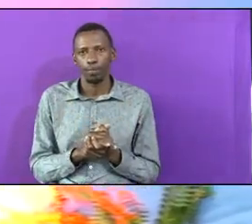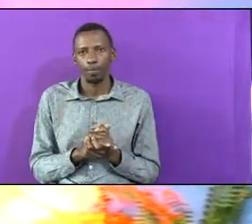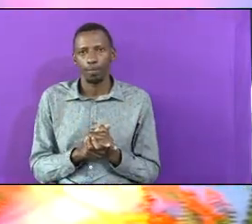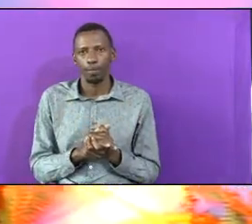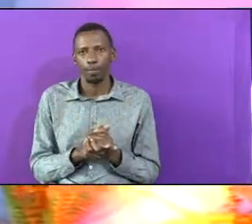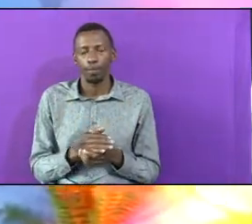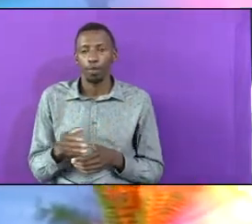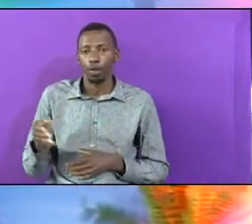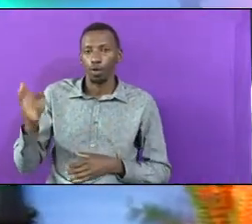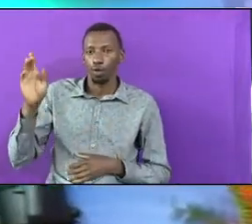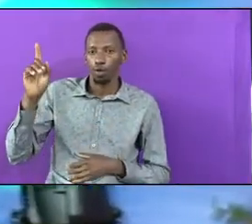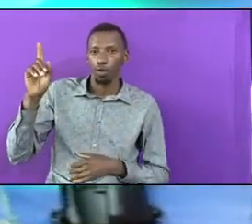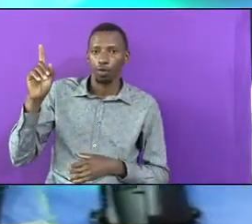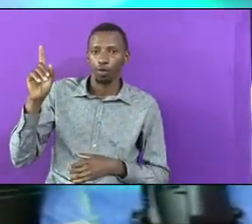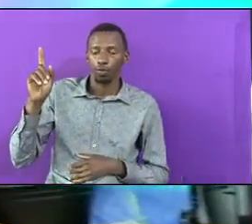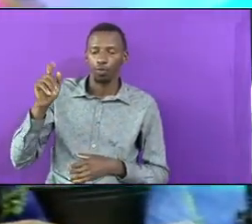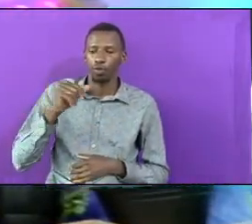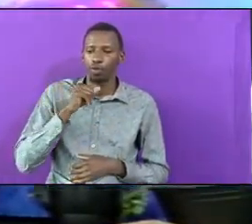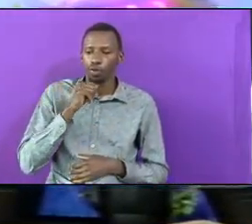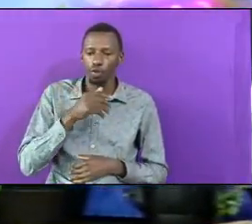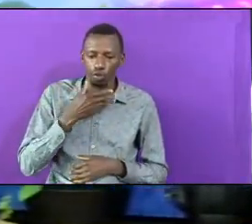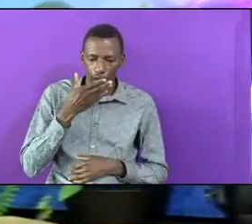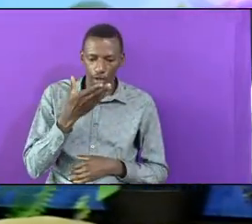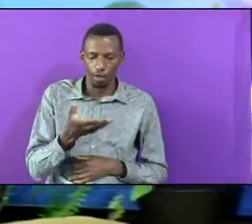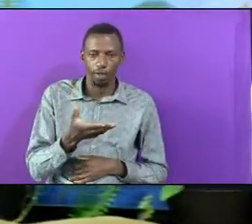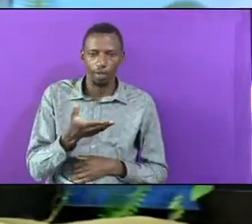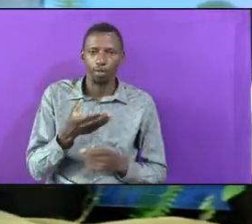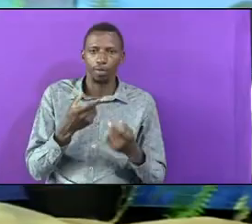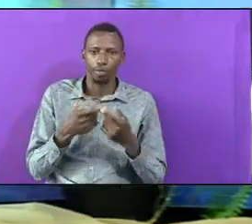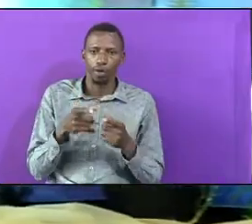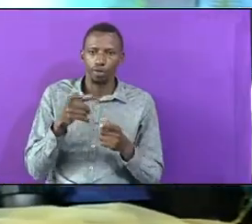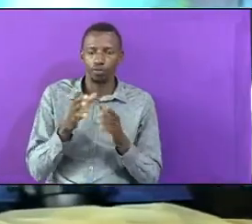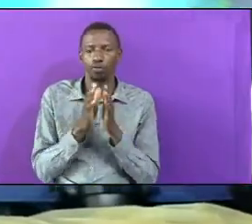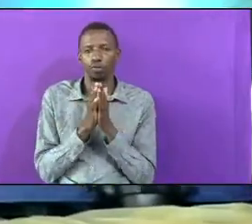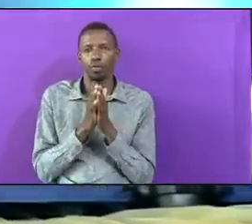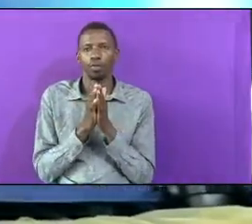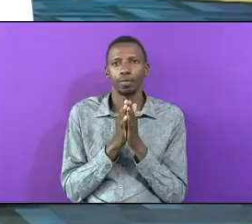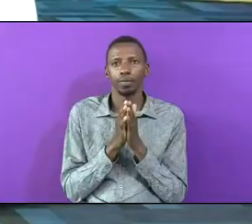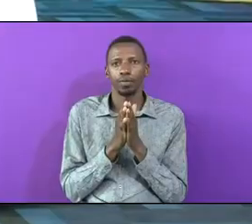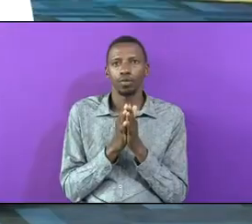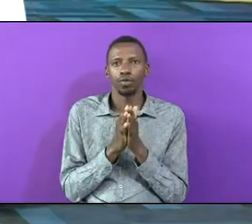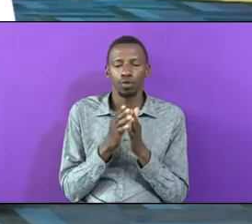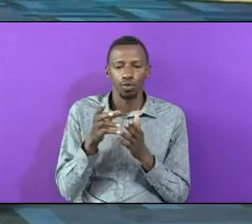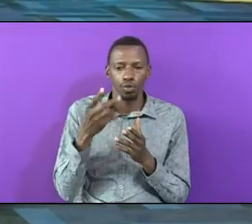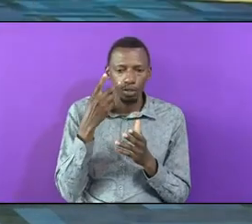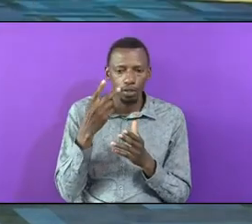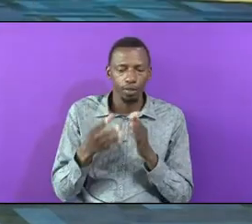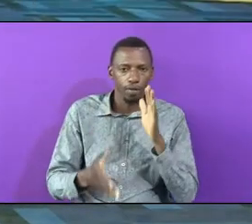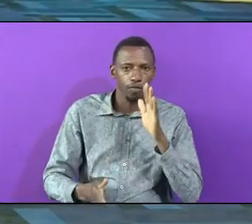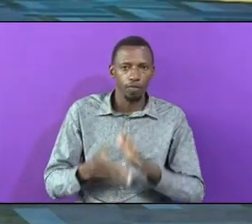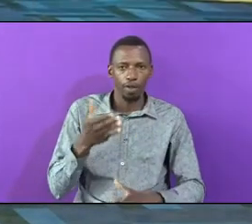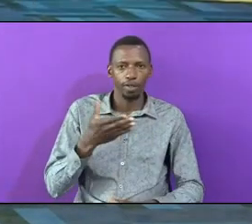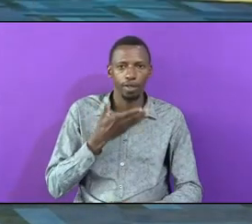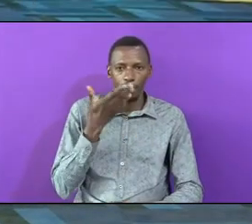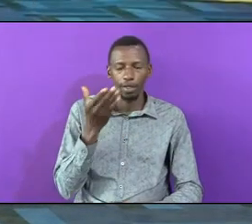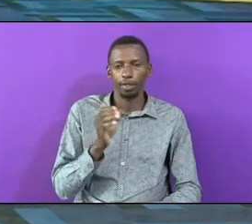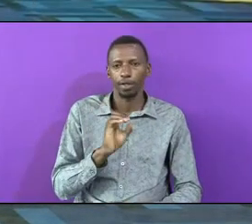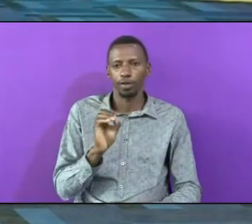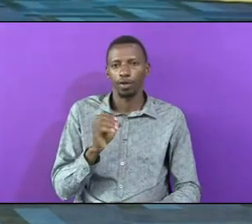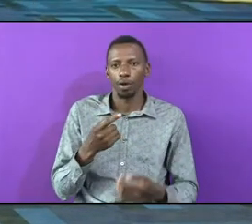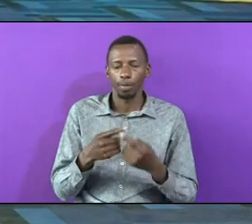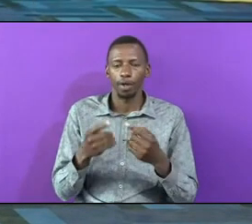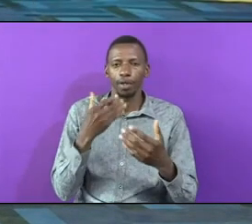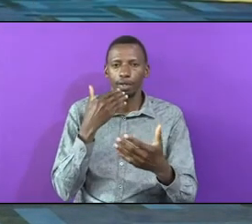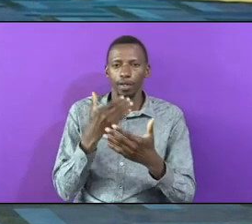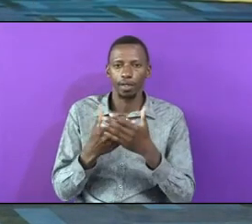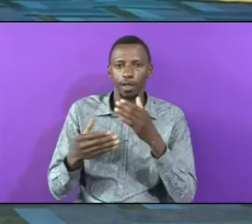So God Did Not Answer But He Prayed We Are Not Seeing An Immediate Answer But We Thank God Jacobo Did